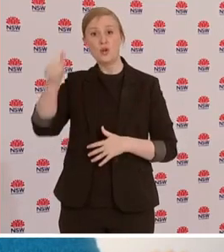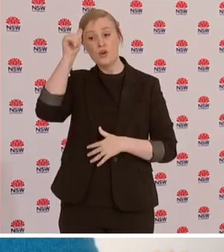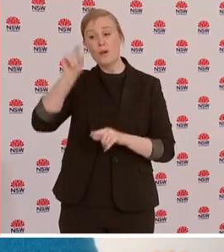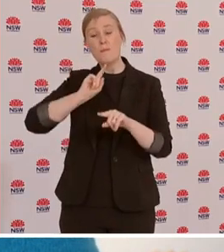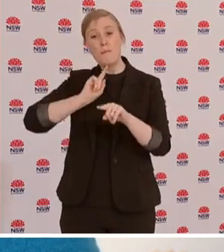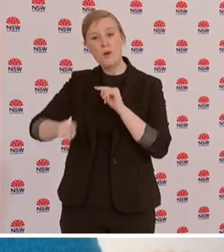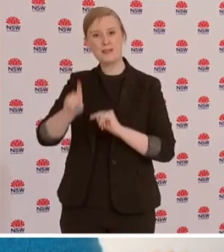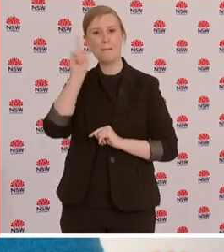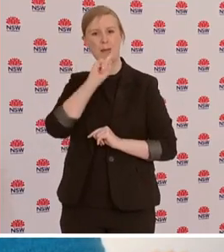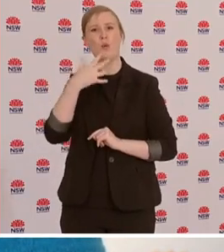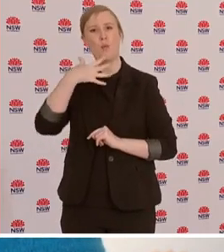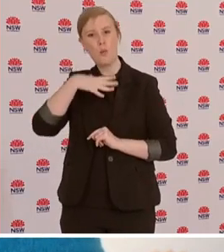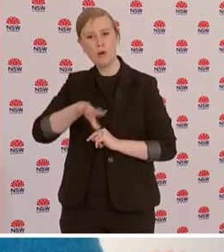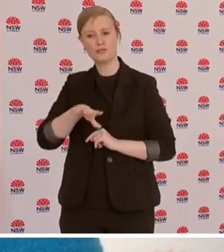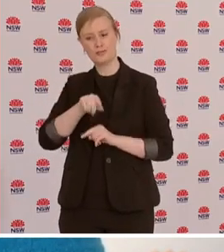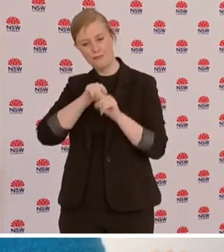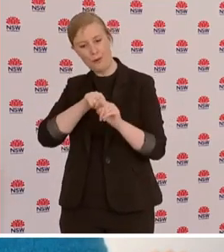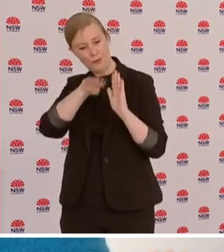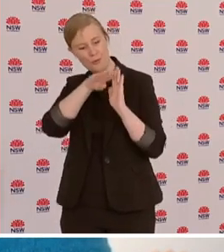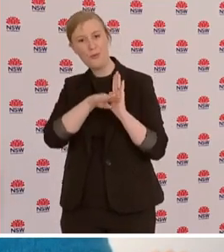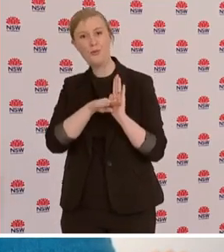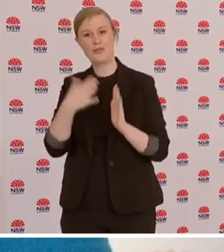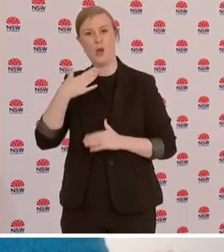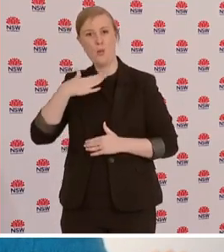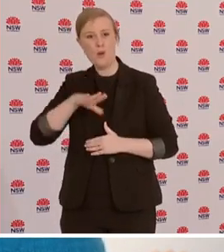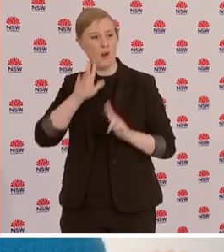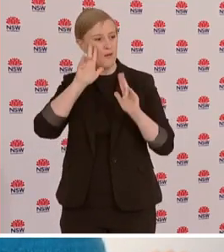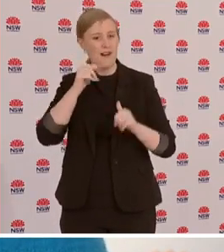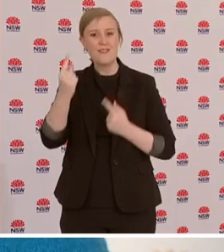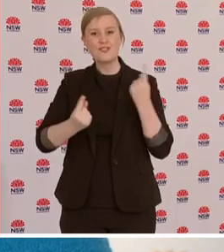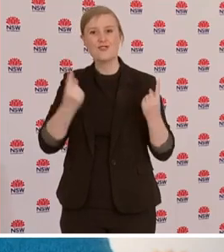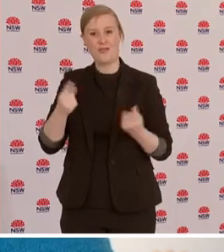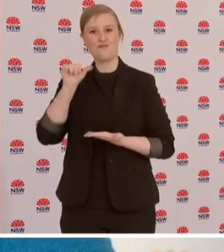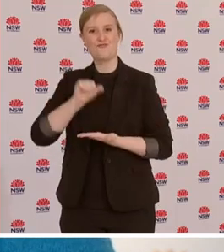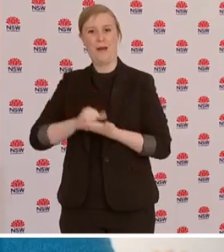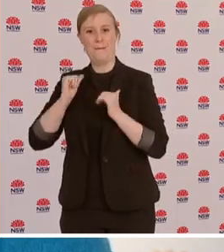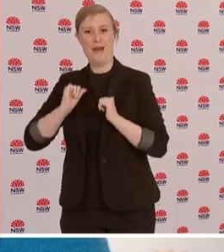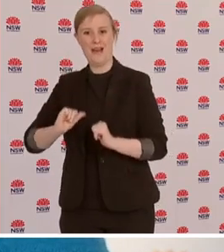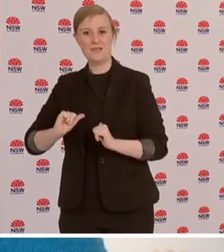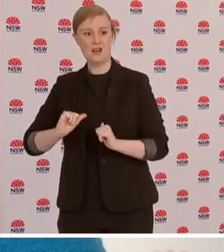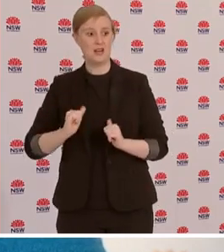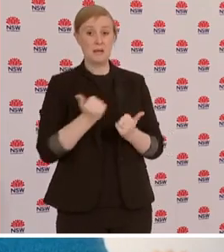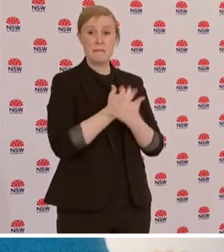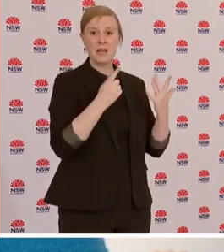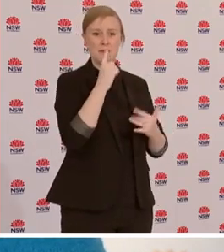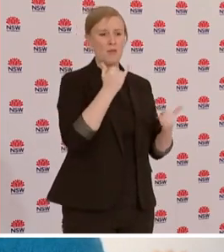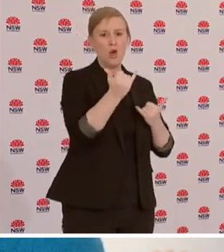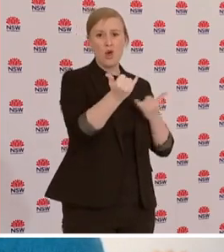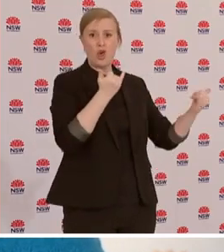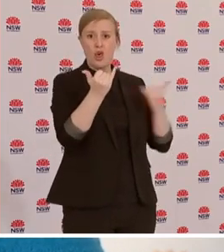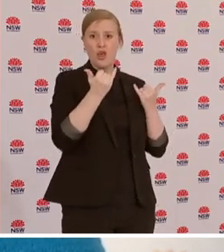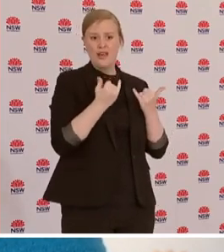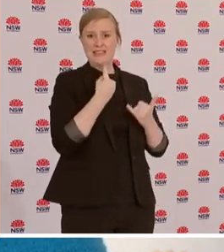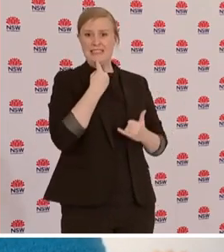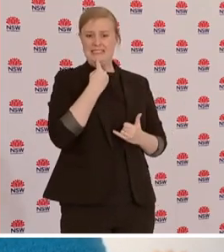NSW that the vast majority of inquiries are around people not wanting to do the wrong thing. So the vast majority of our citizens are doing so